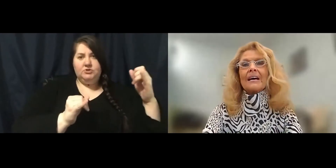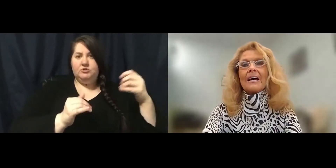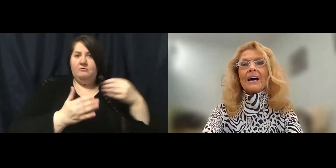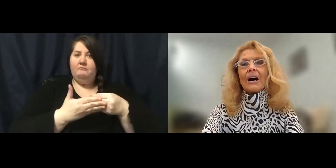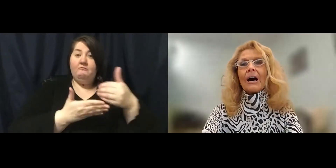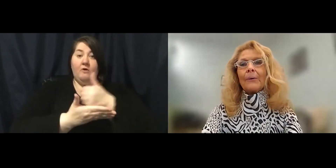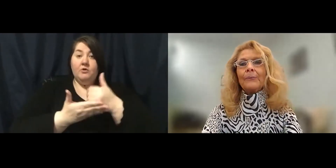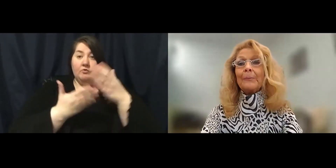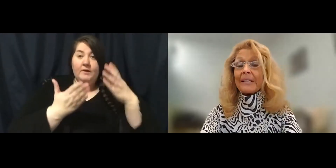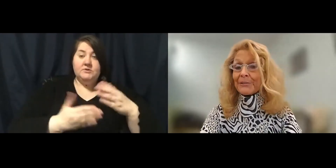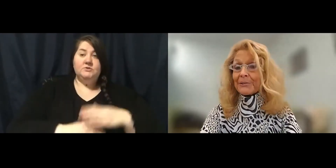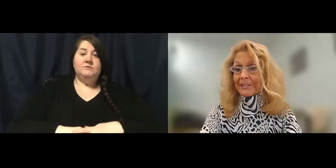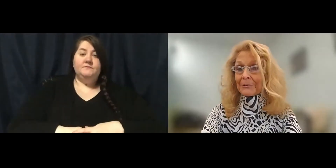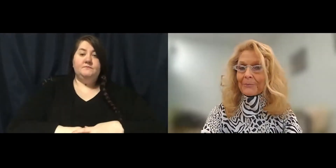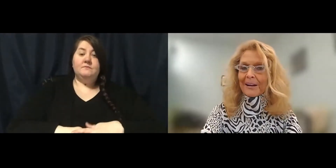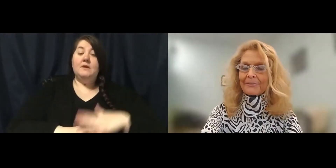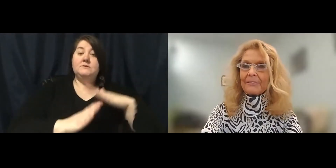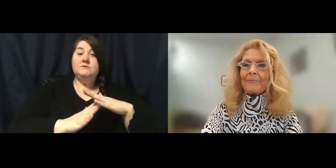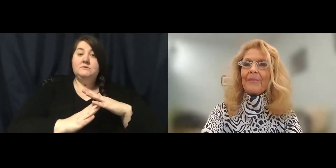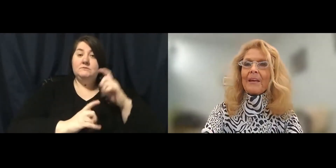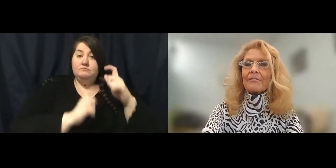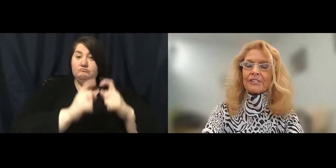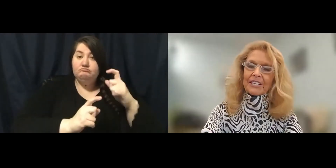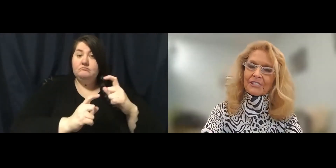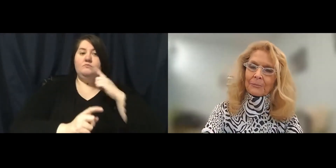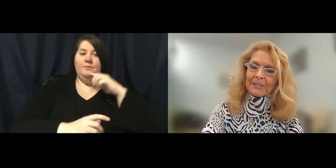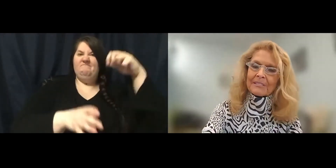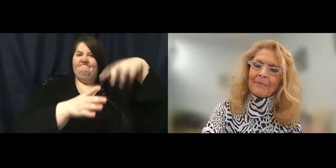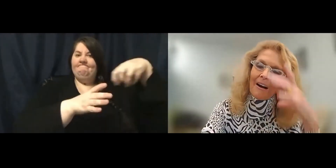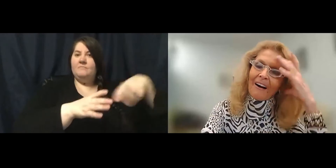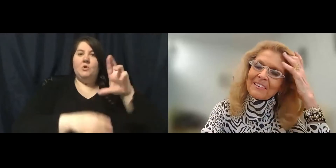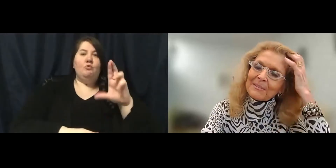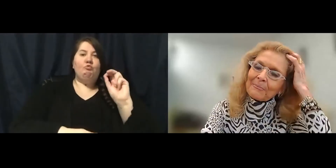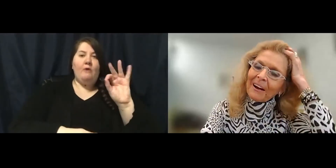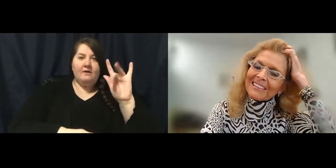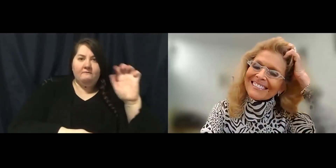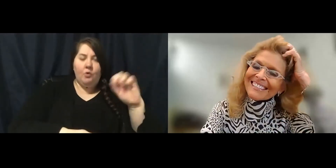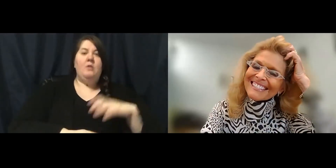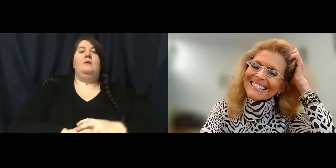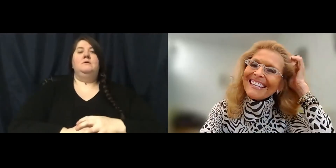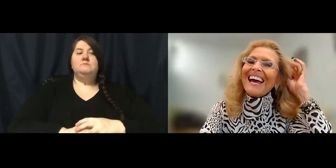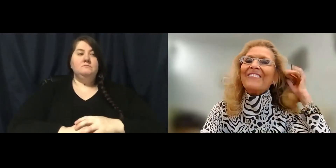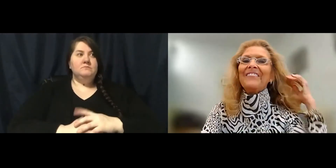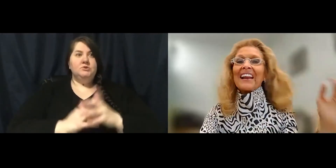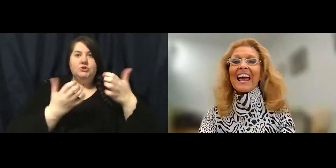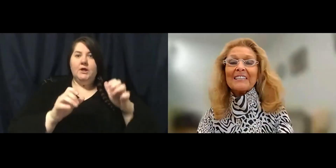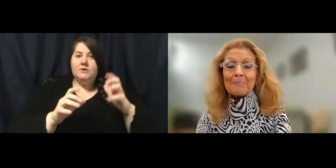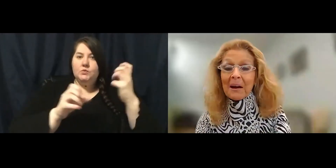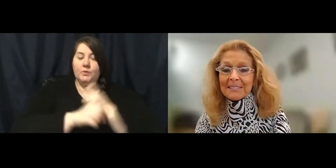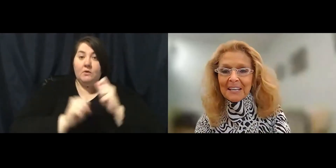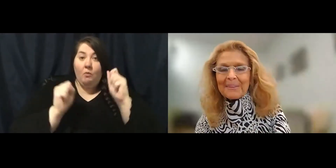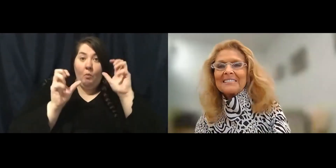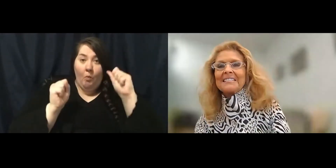will be entered into a raffle for a chance to win some awesome prizes. We've got an